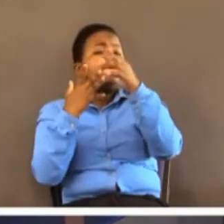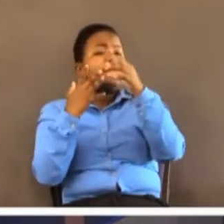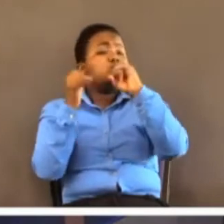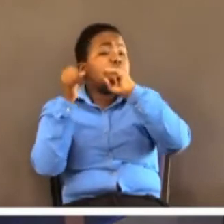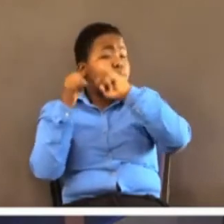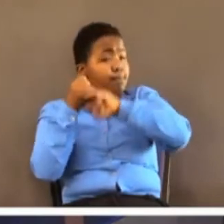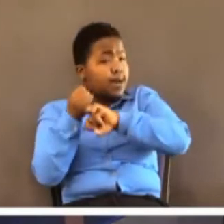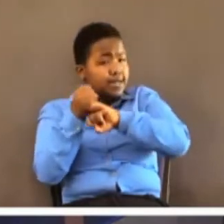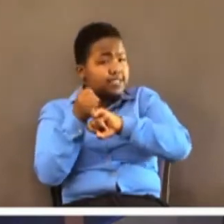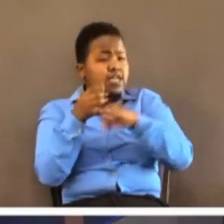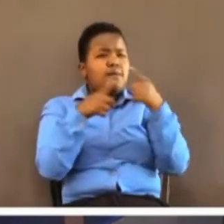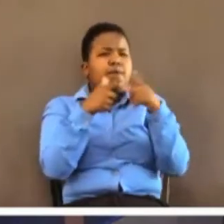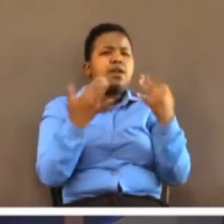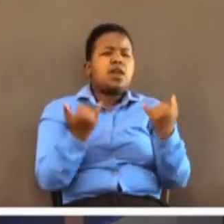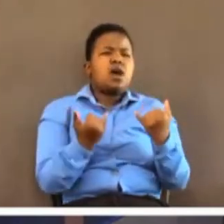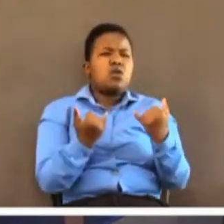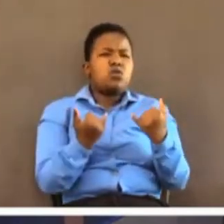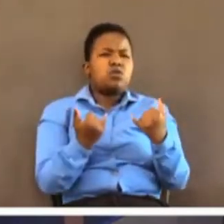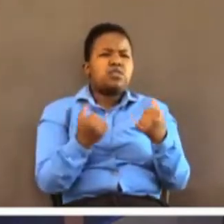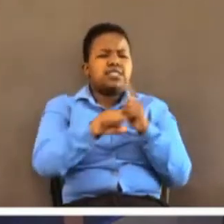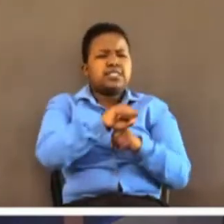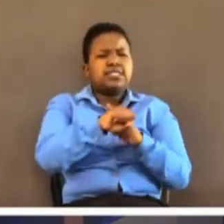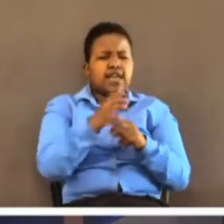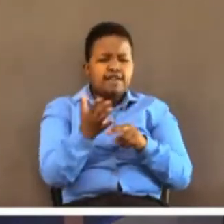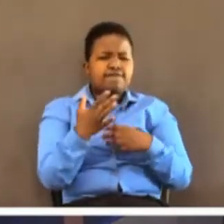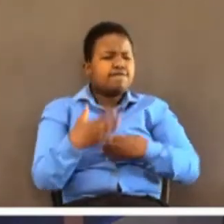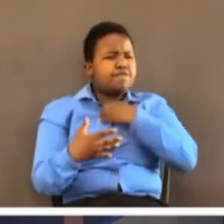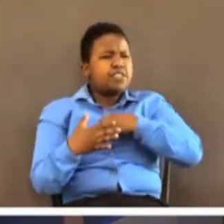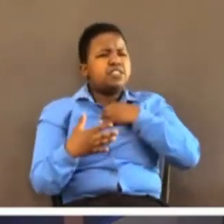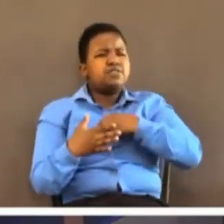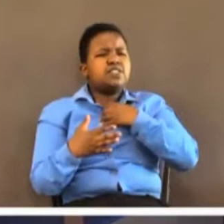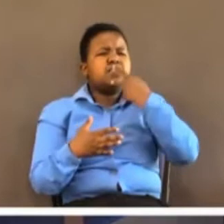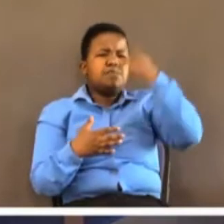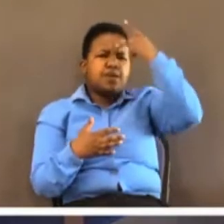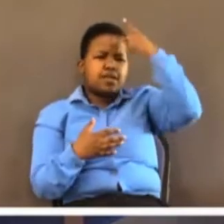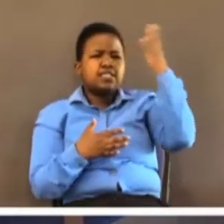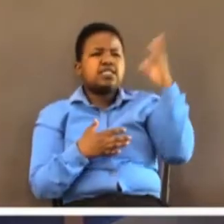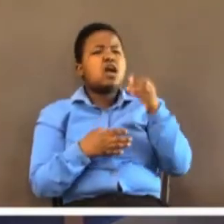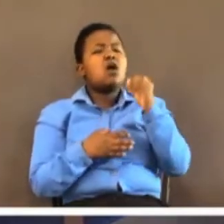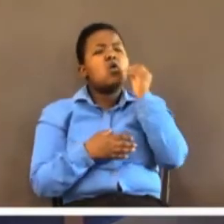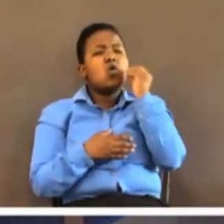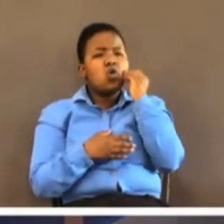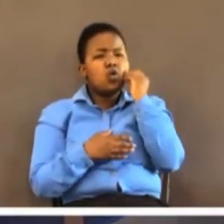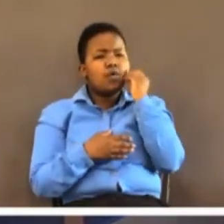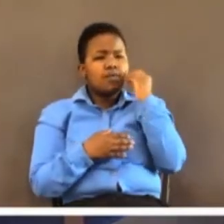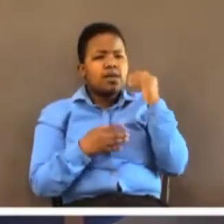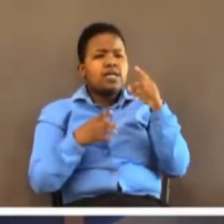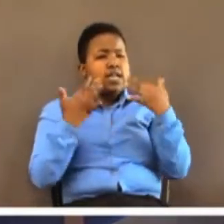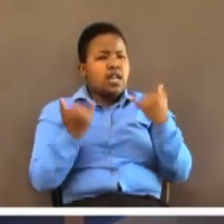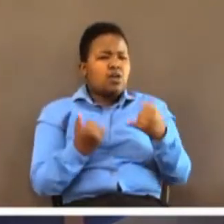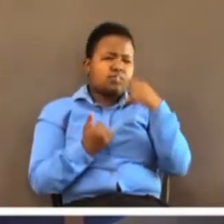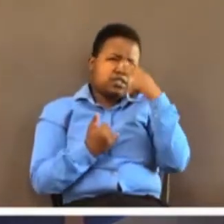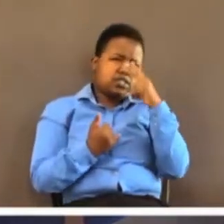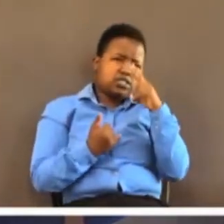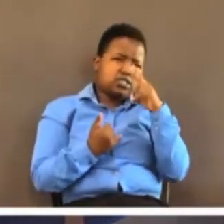And when they were thinking of just going to visit the parents officially, this dear lady discovered that the young